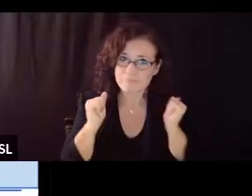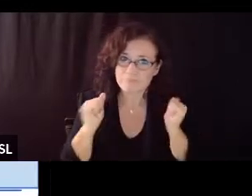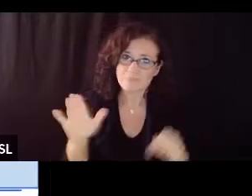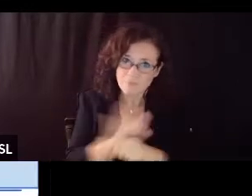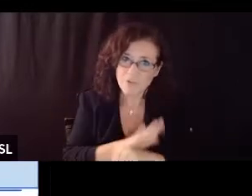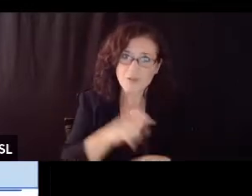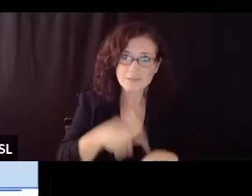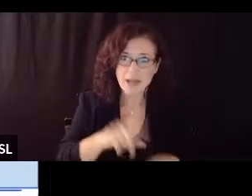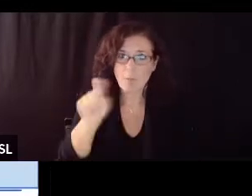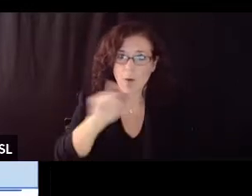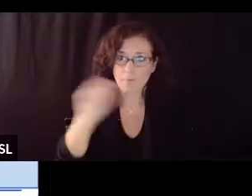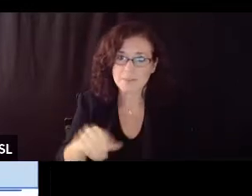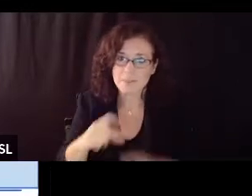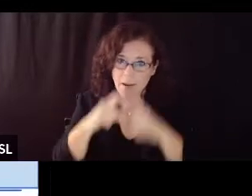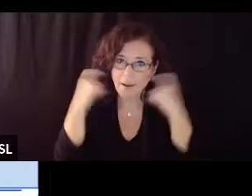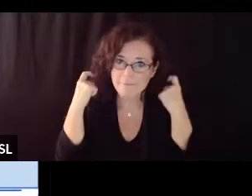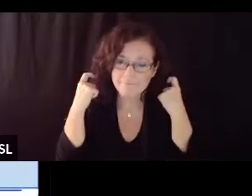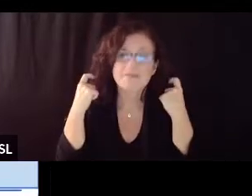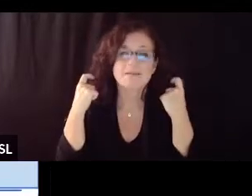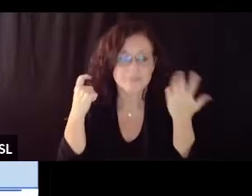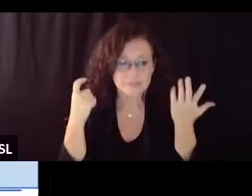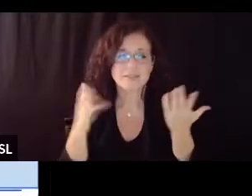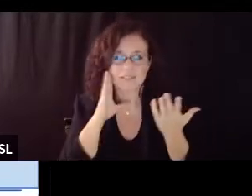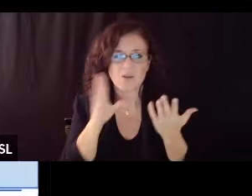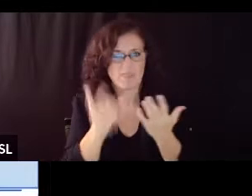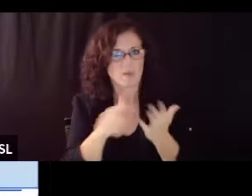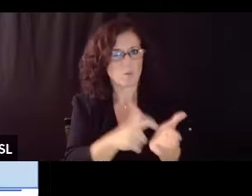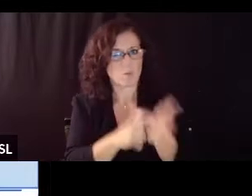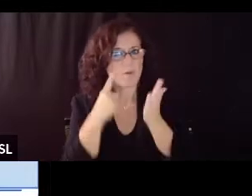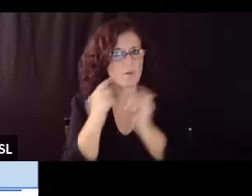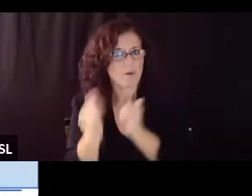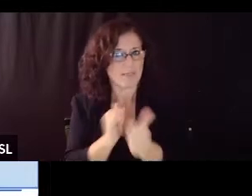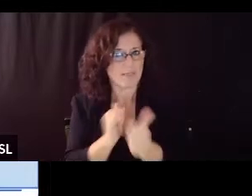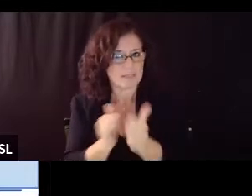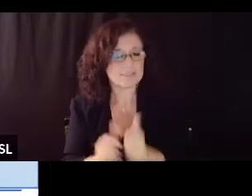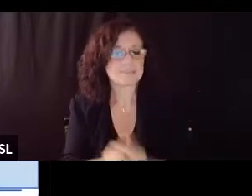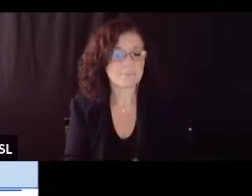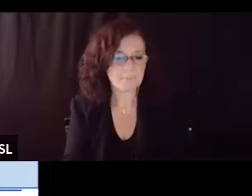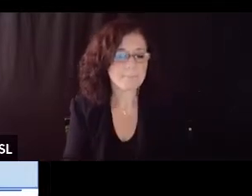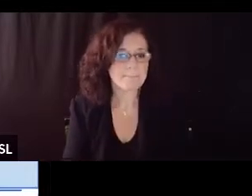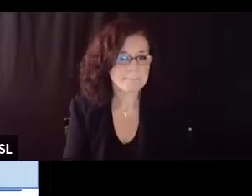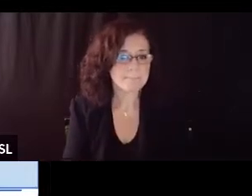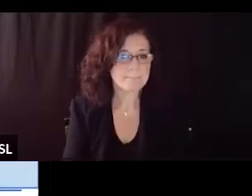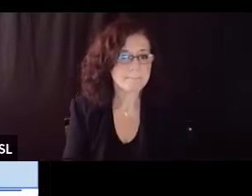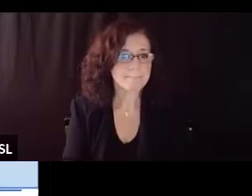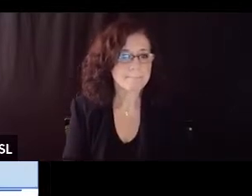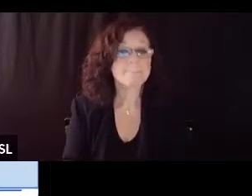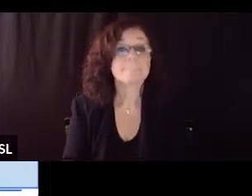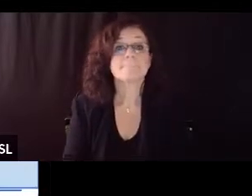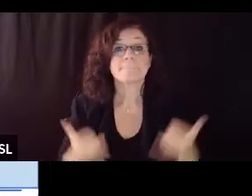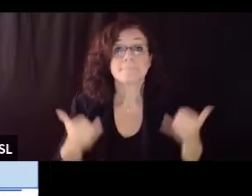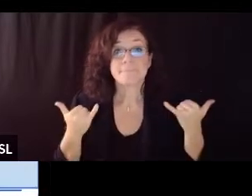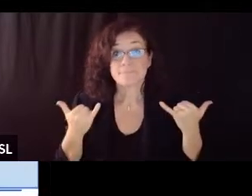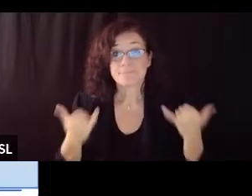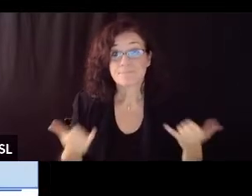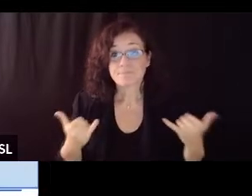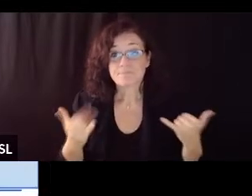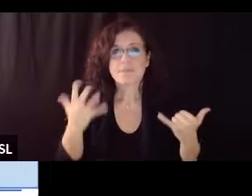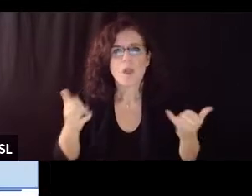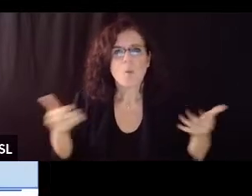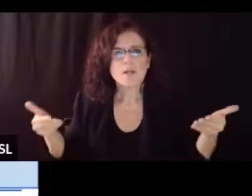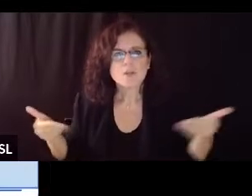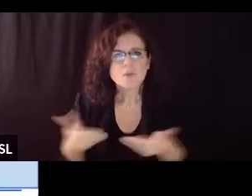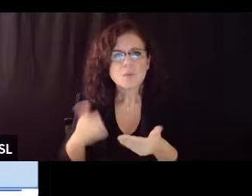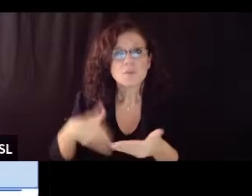towards a small cohort athletic reopening and uh now i want to introduce a new